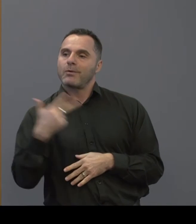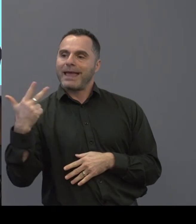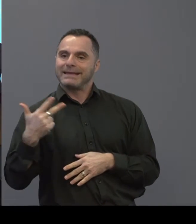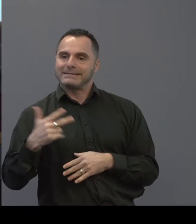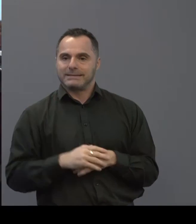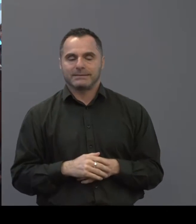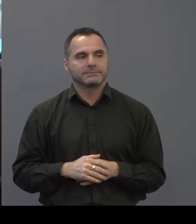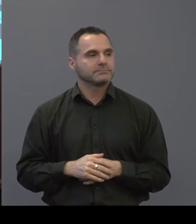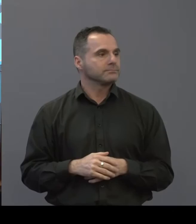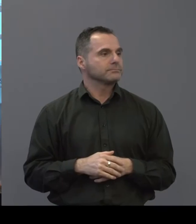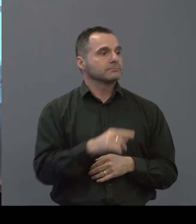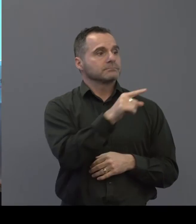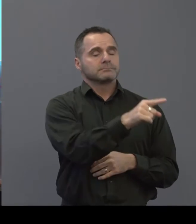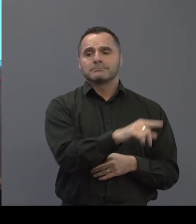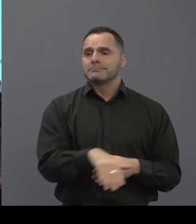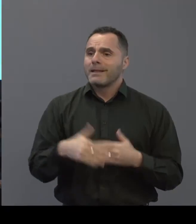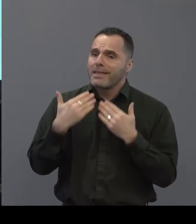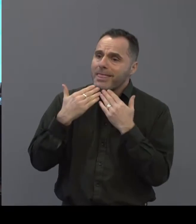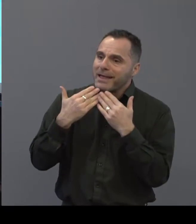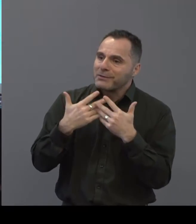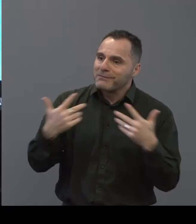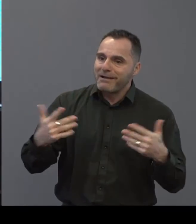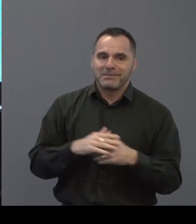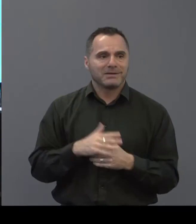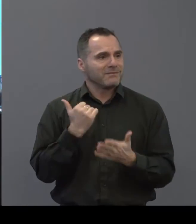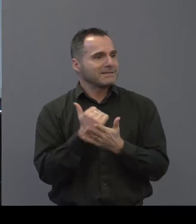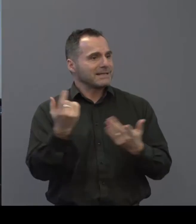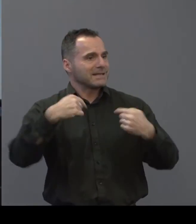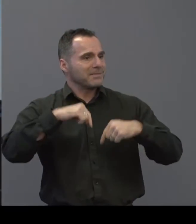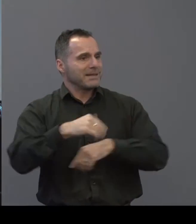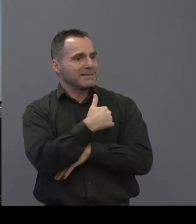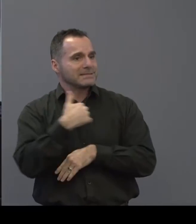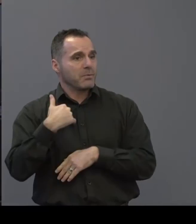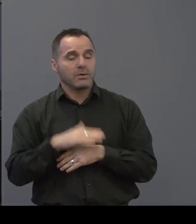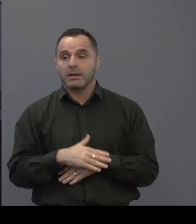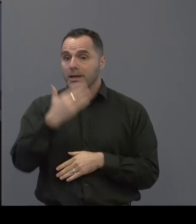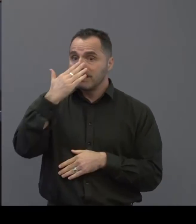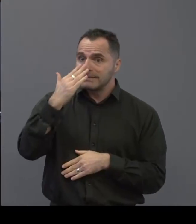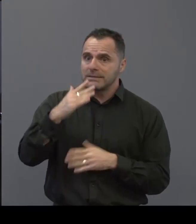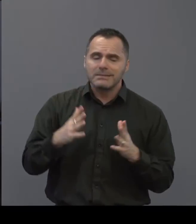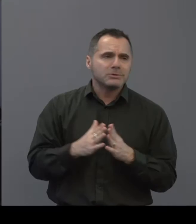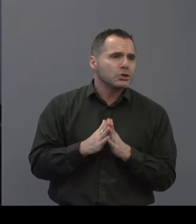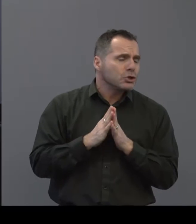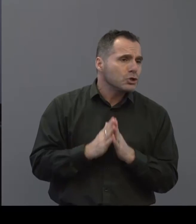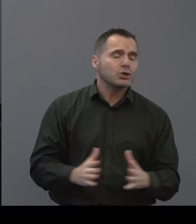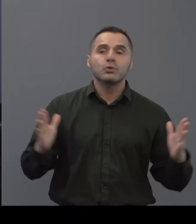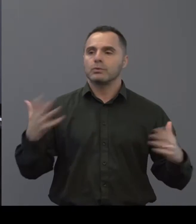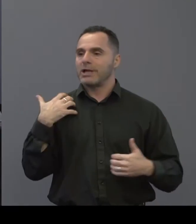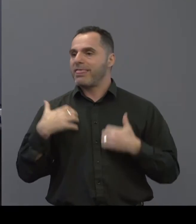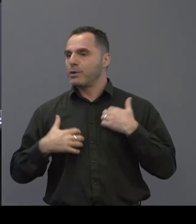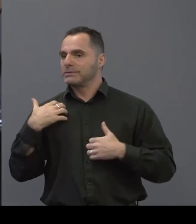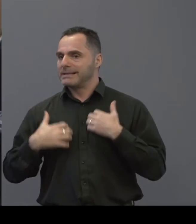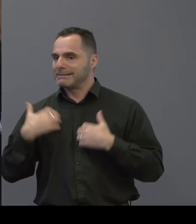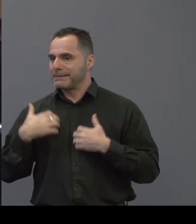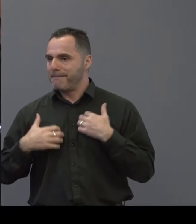thank you very much uh it's been terrific being here this morning there's a seems to be a huge uh enthusiasm